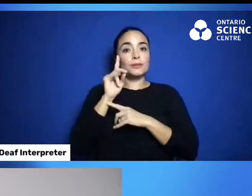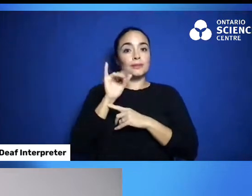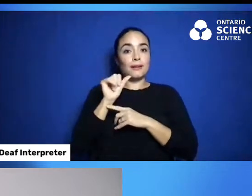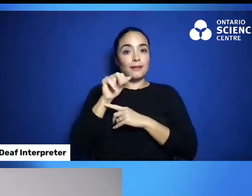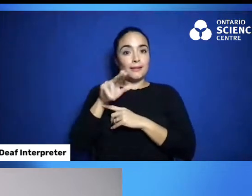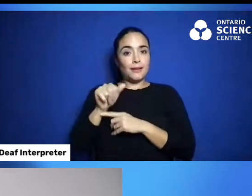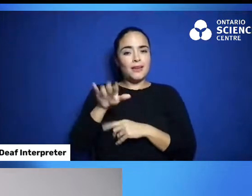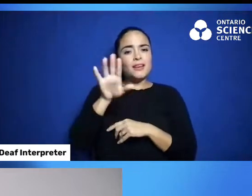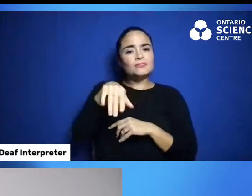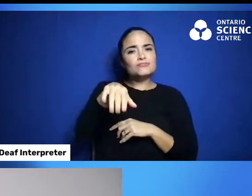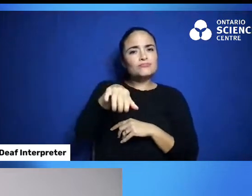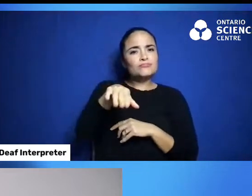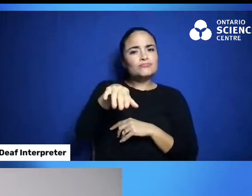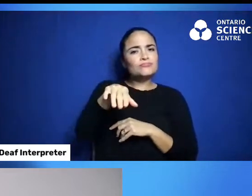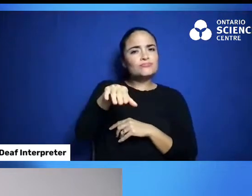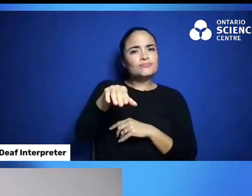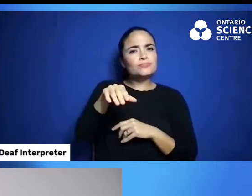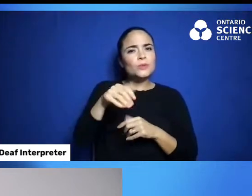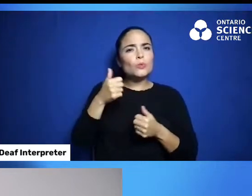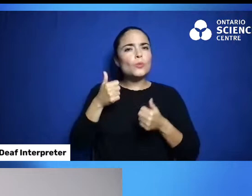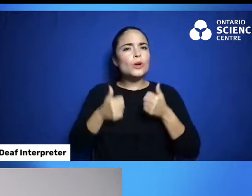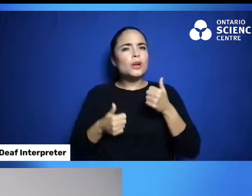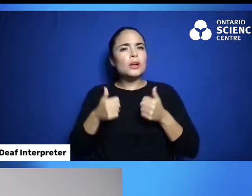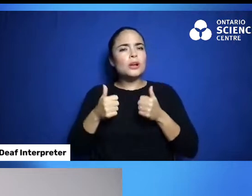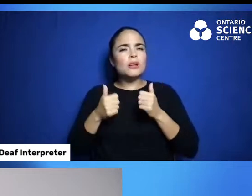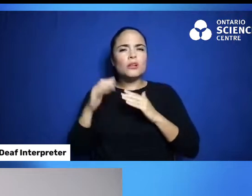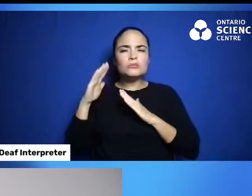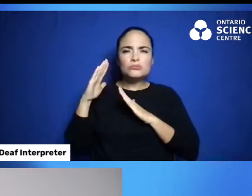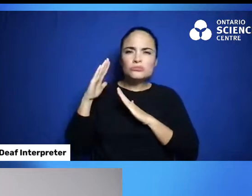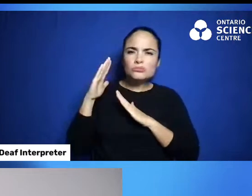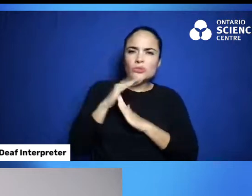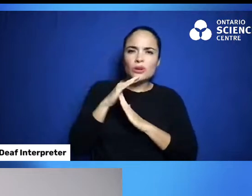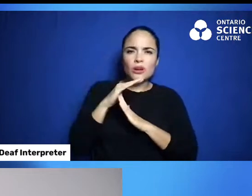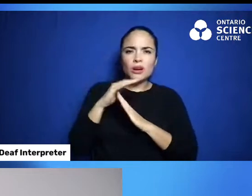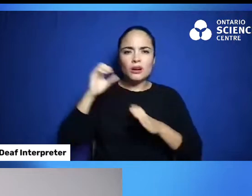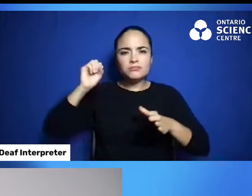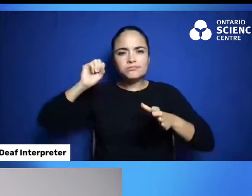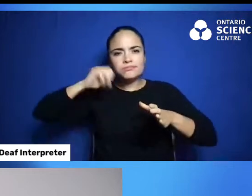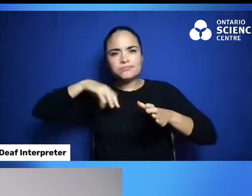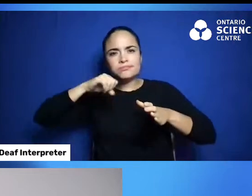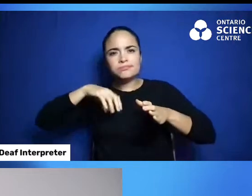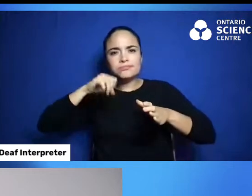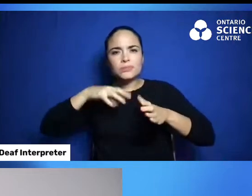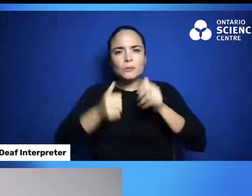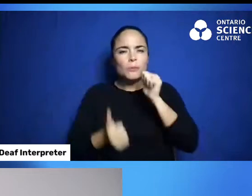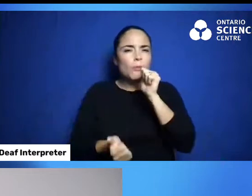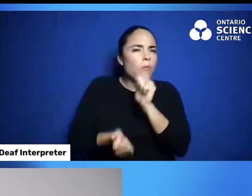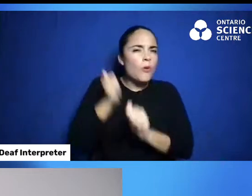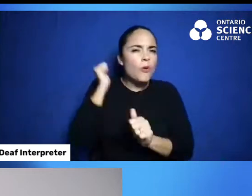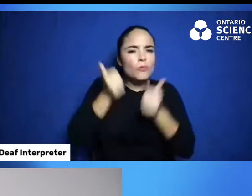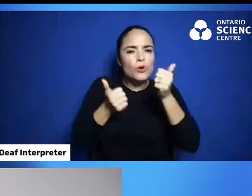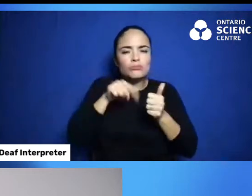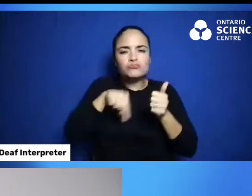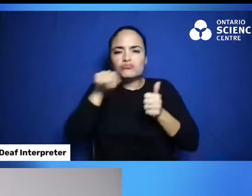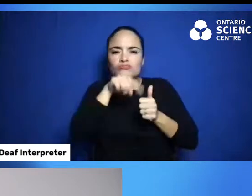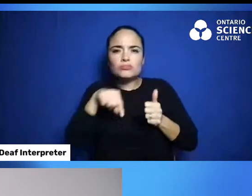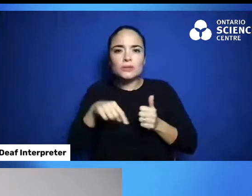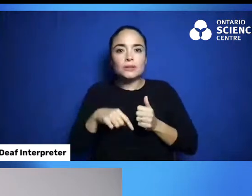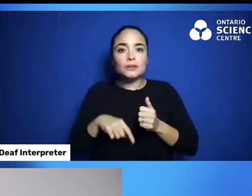which container can hold the most. We have container number one, container number two,